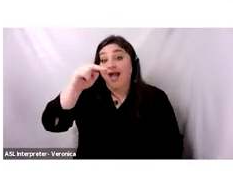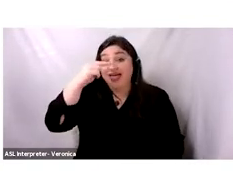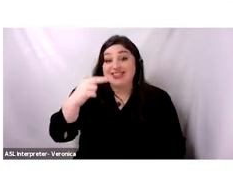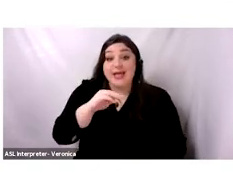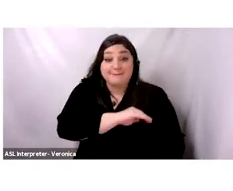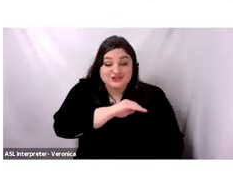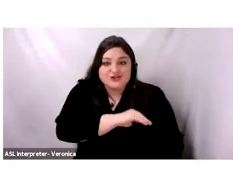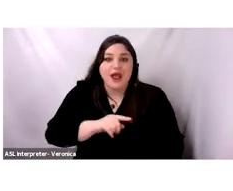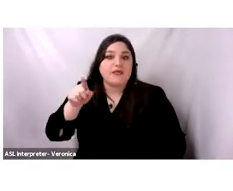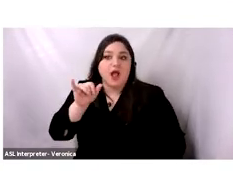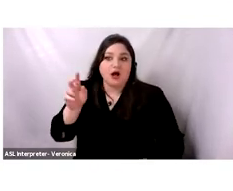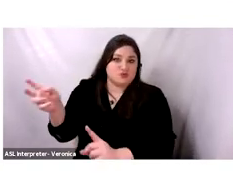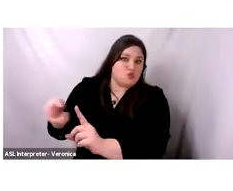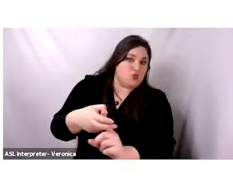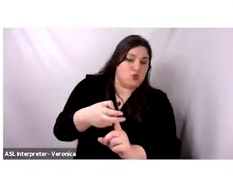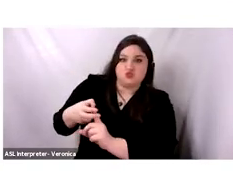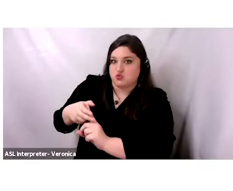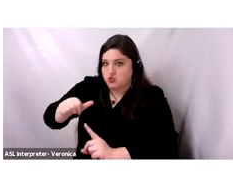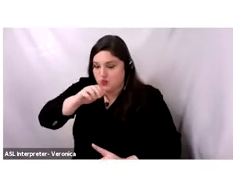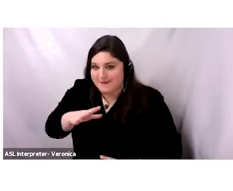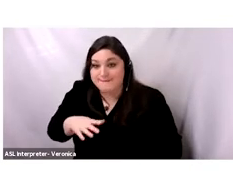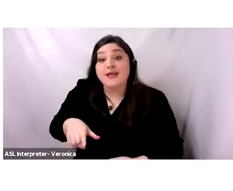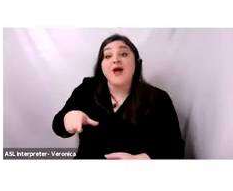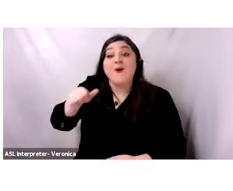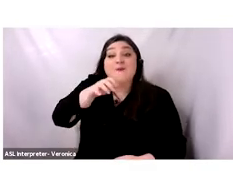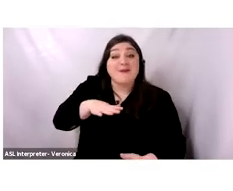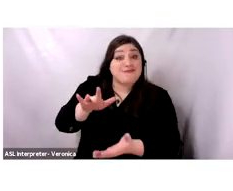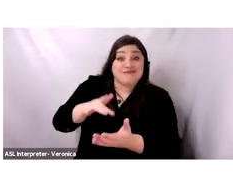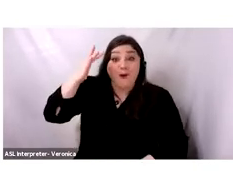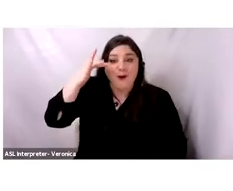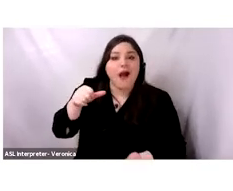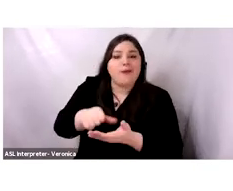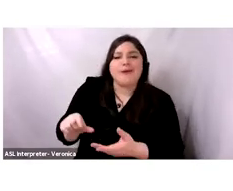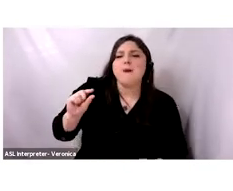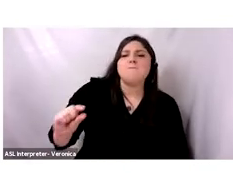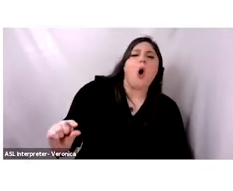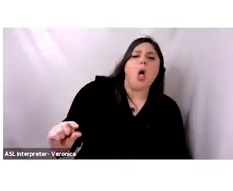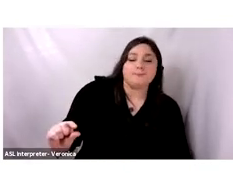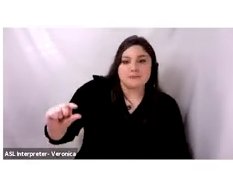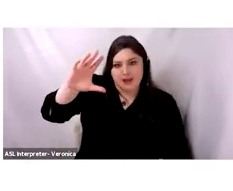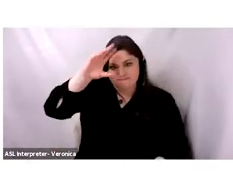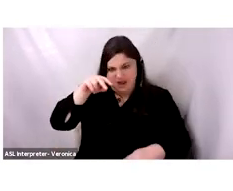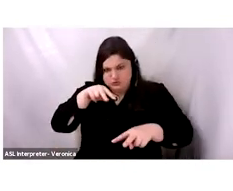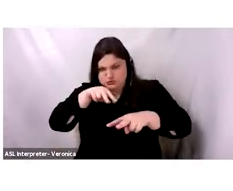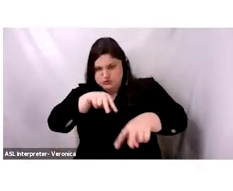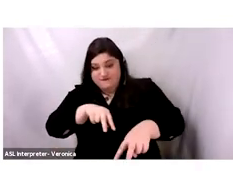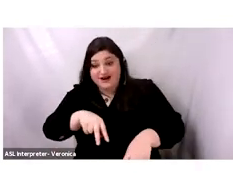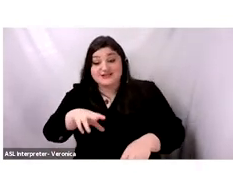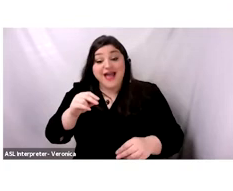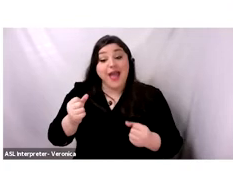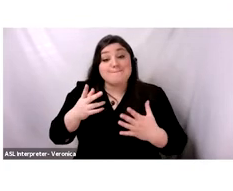major role in recruiting them. They were paid less and worked under the supervision of men, many of whom were ex